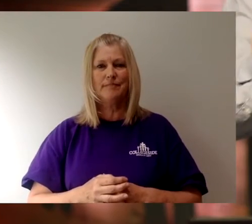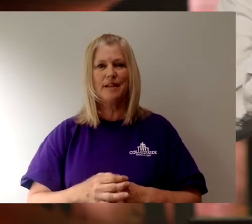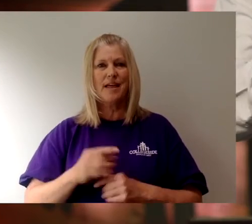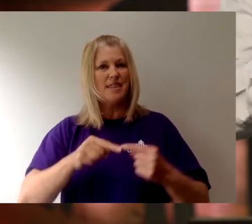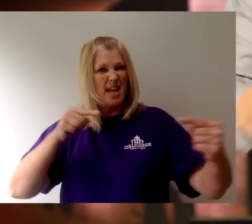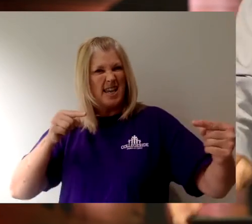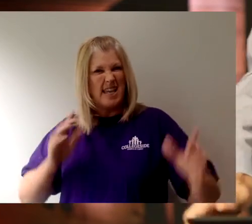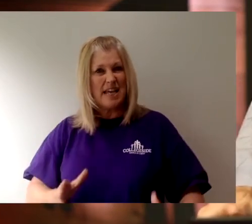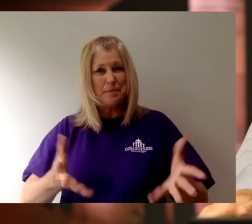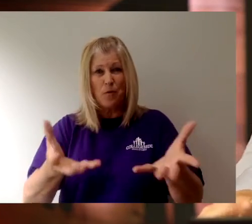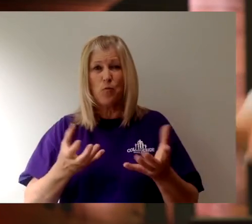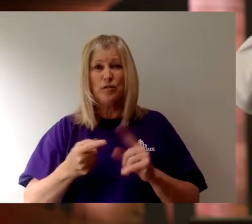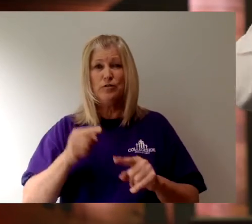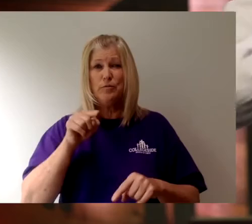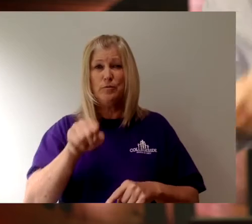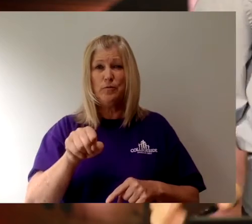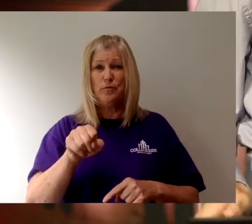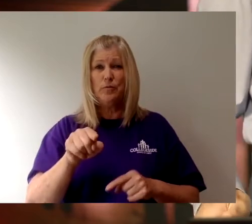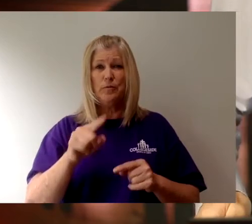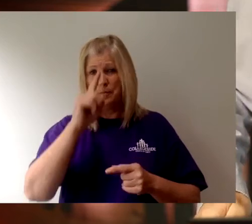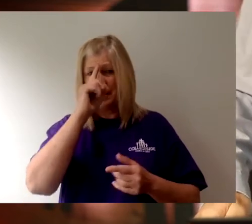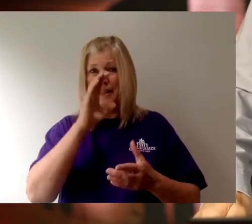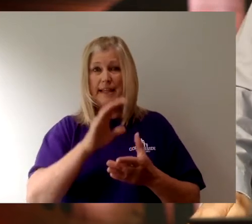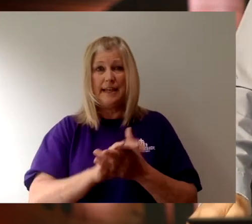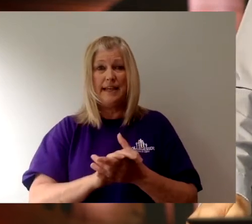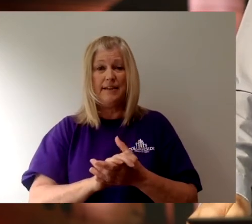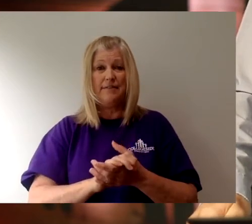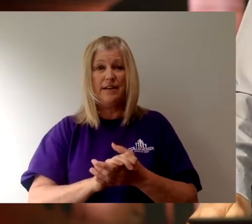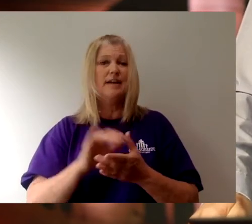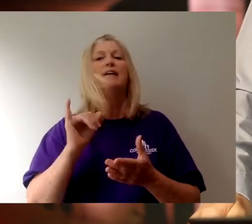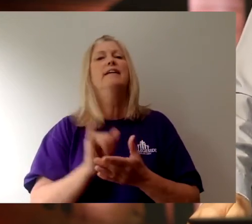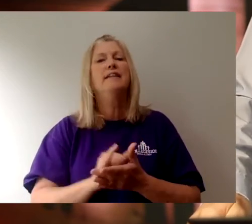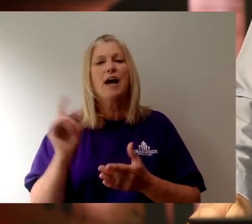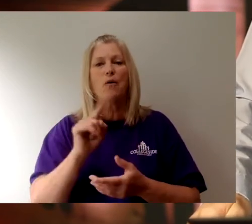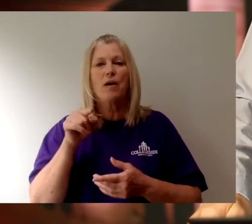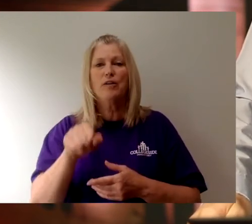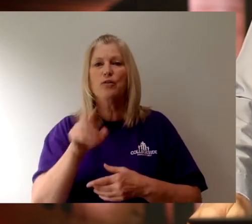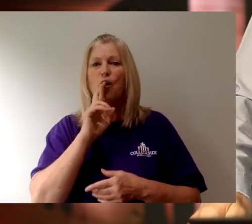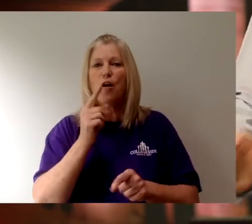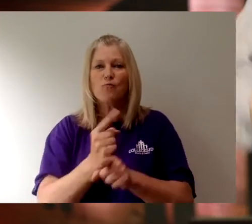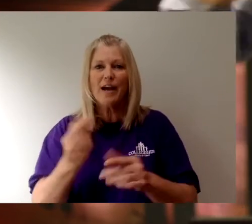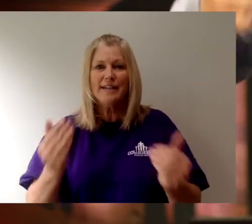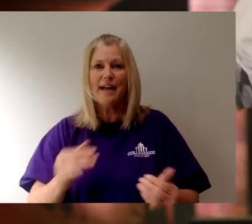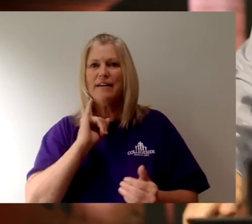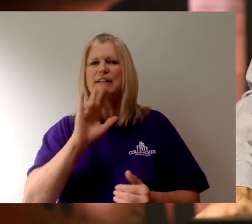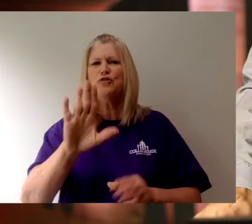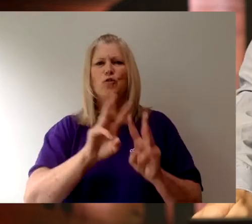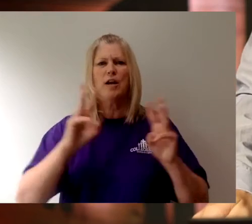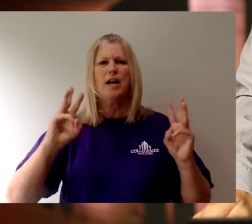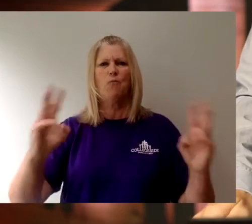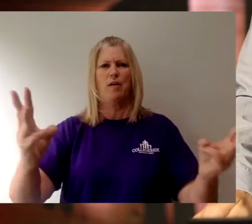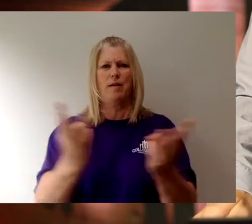The enemy wants you to believe, the evil one wants you to believe, that where you are at this moment is your